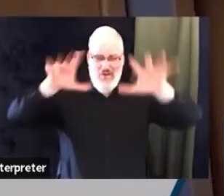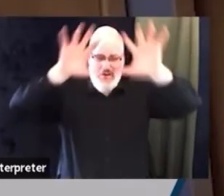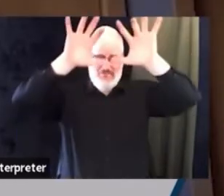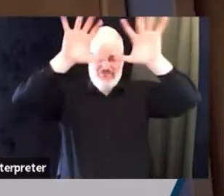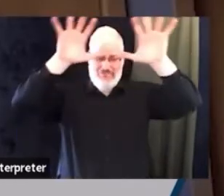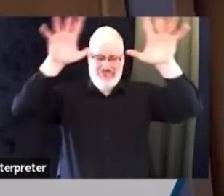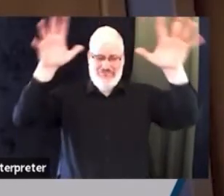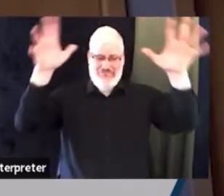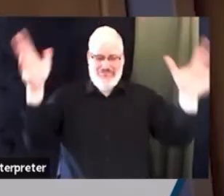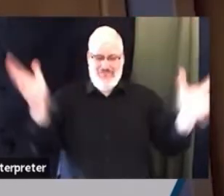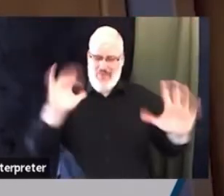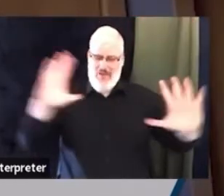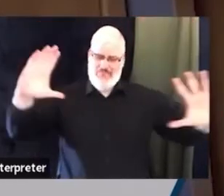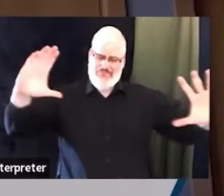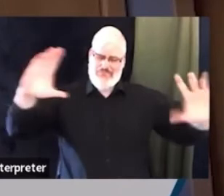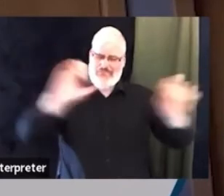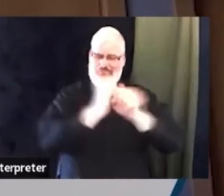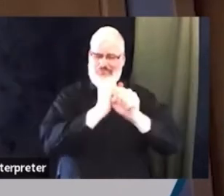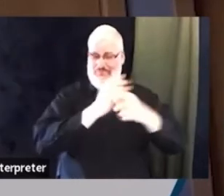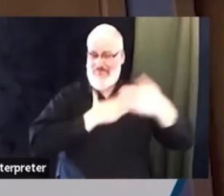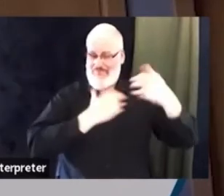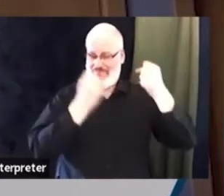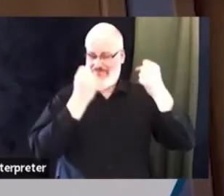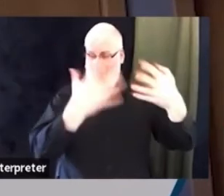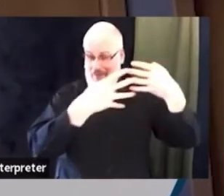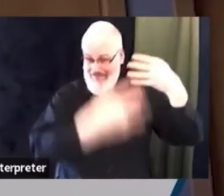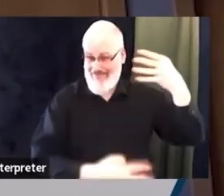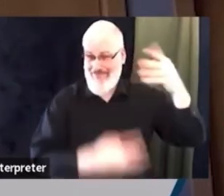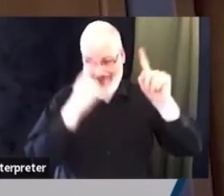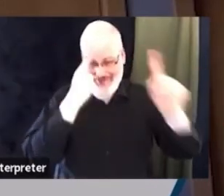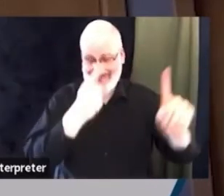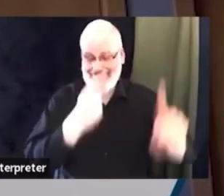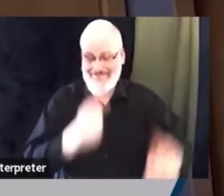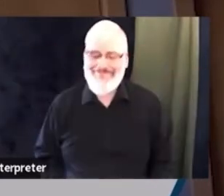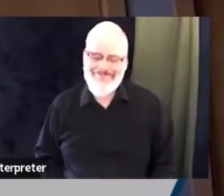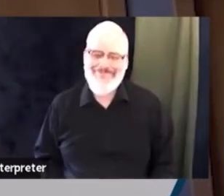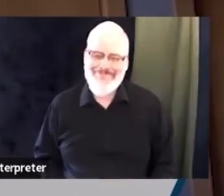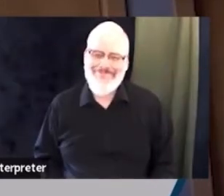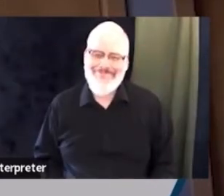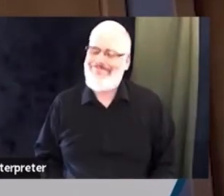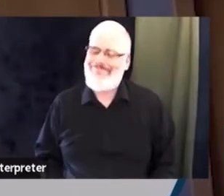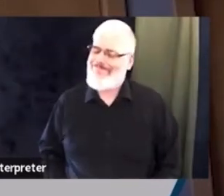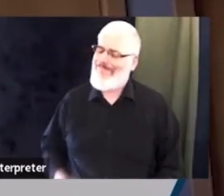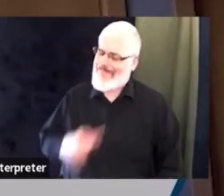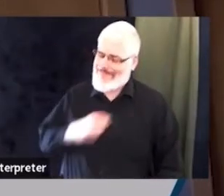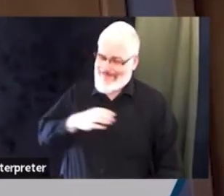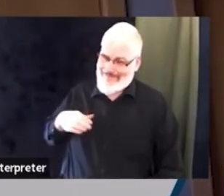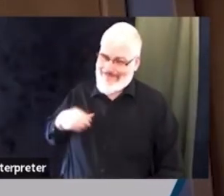next chief, what are your priorities for the first year and the future?